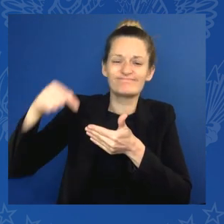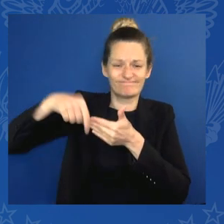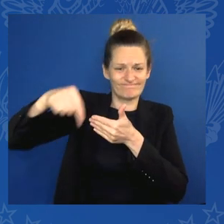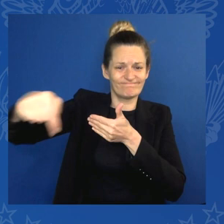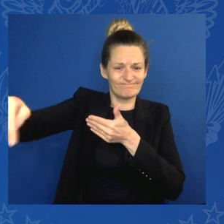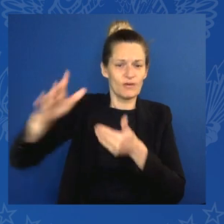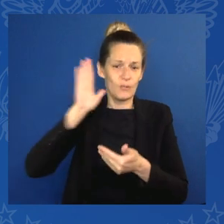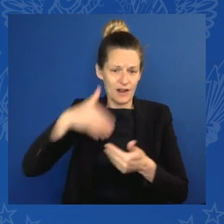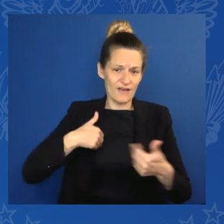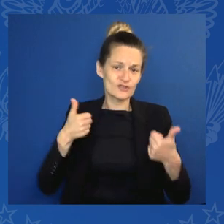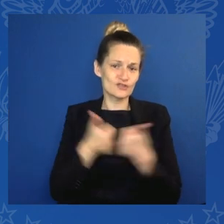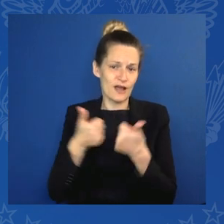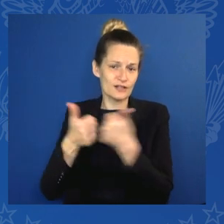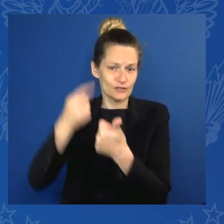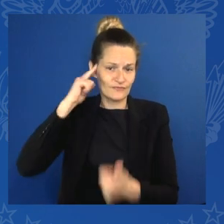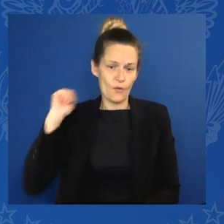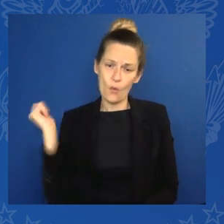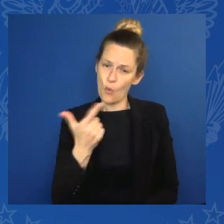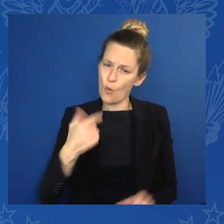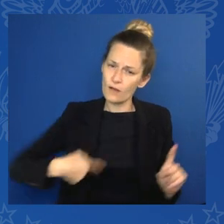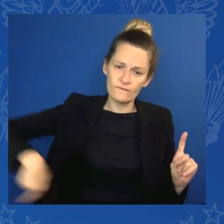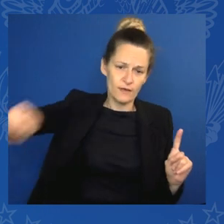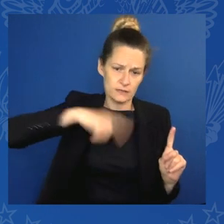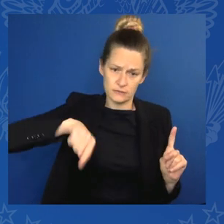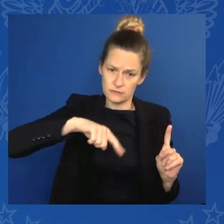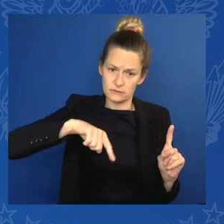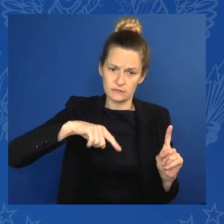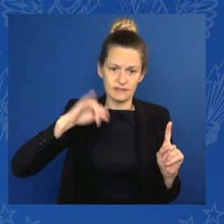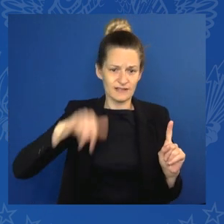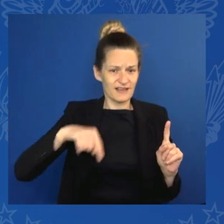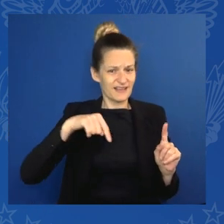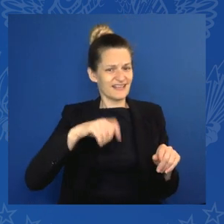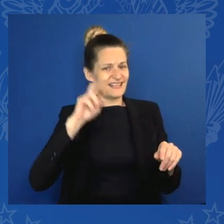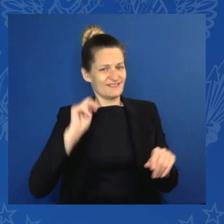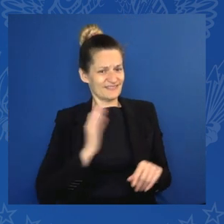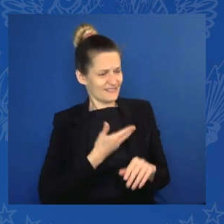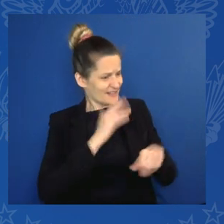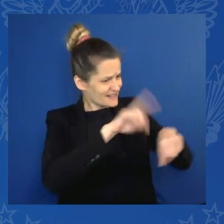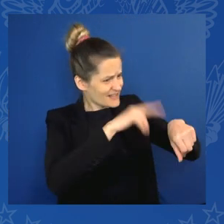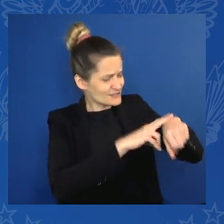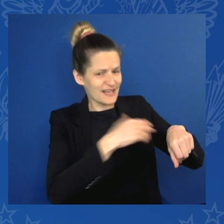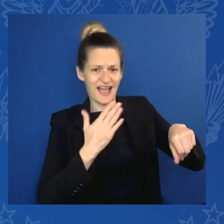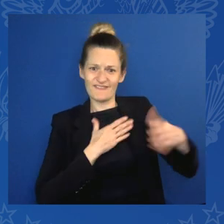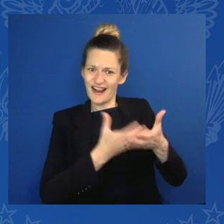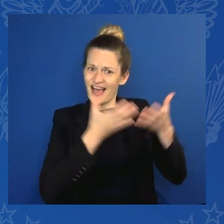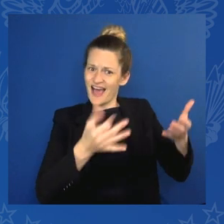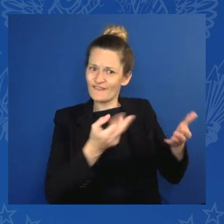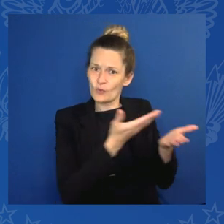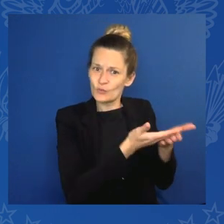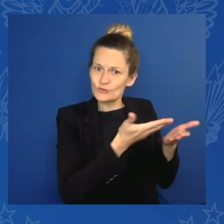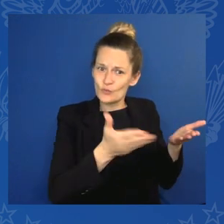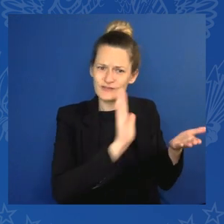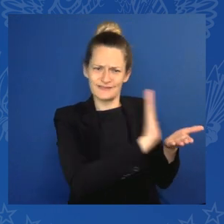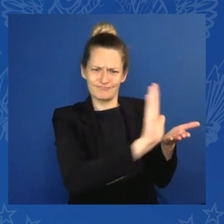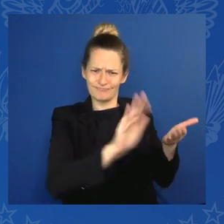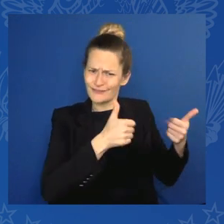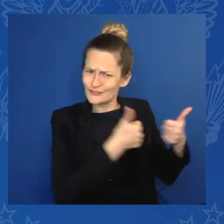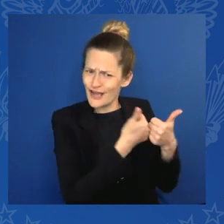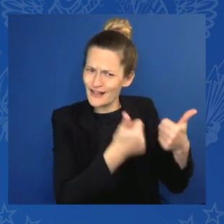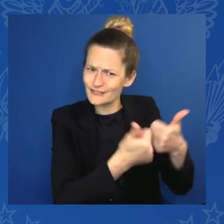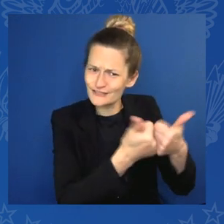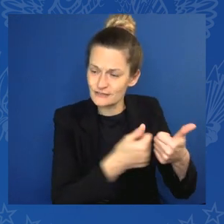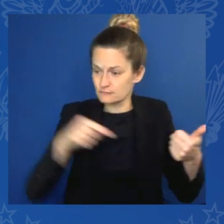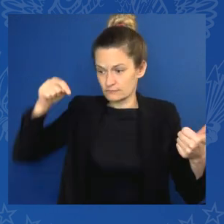G7. But developing countries often lack the essential infrastructure to help navigate global shocks, like a